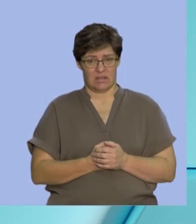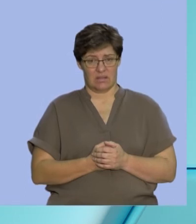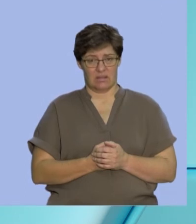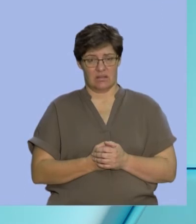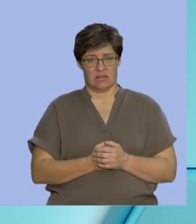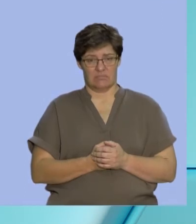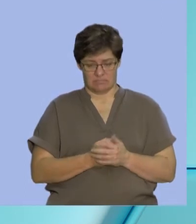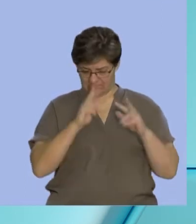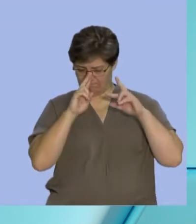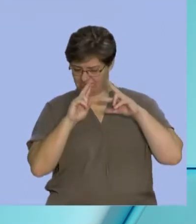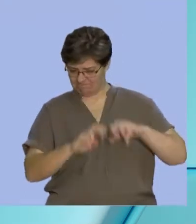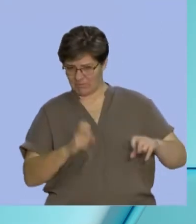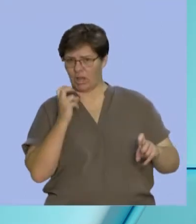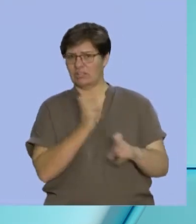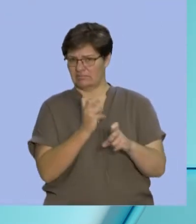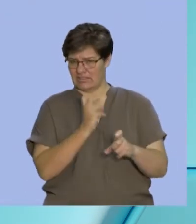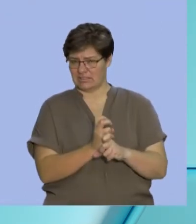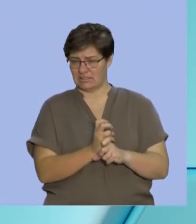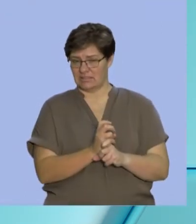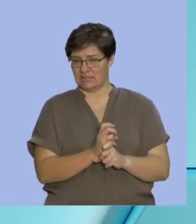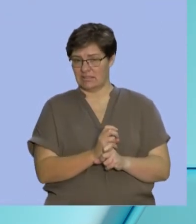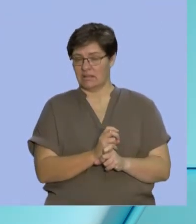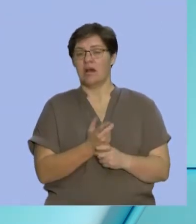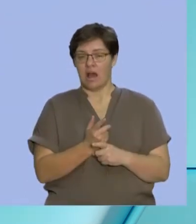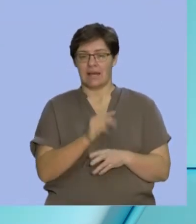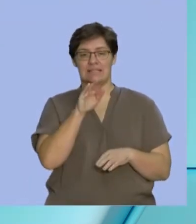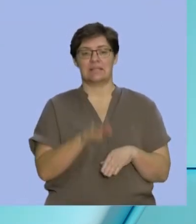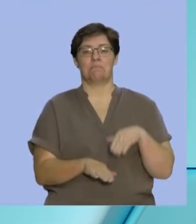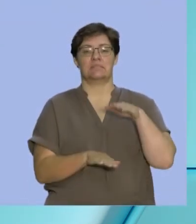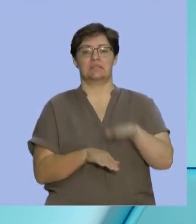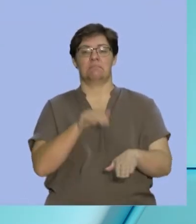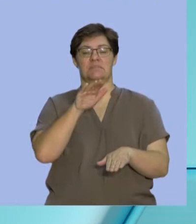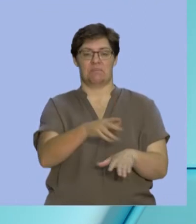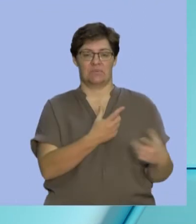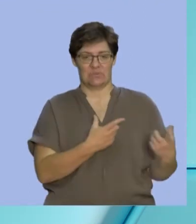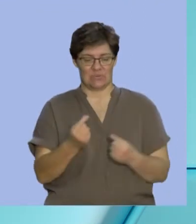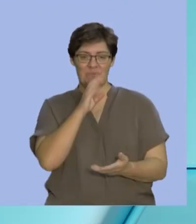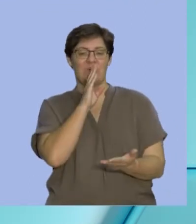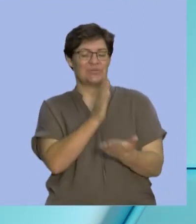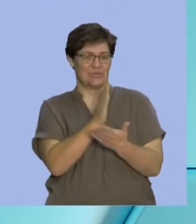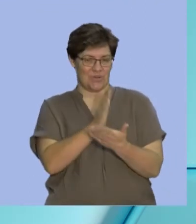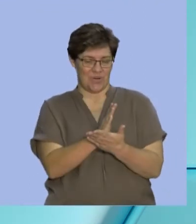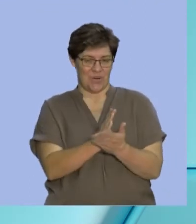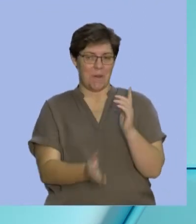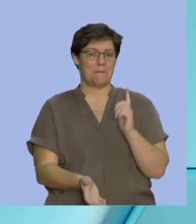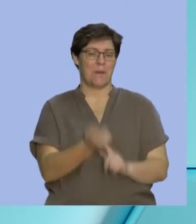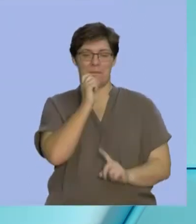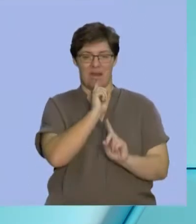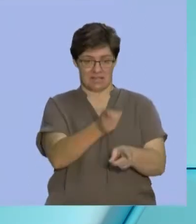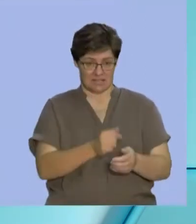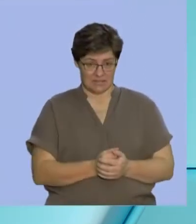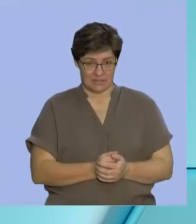investigation. But you know what? If we take it one step at a time, we'll make sure that we'll get the answer.